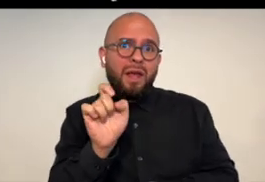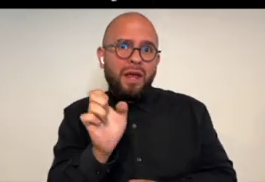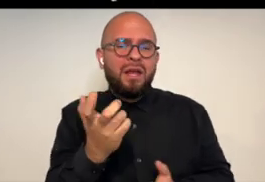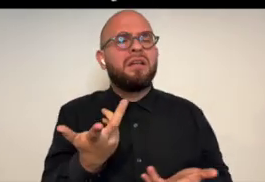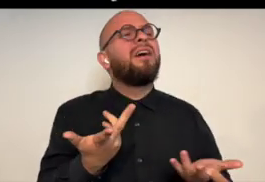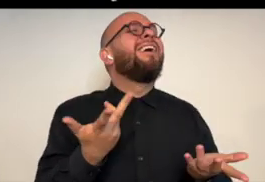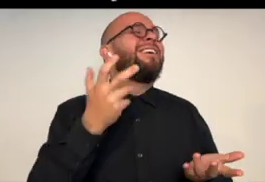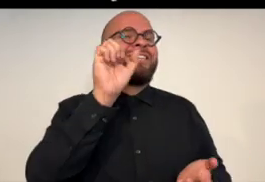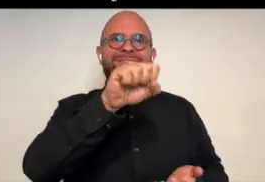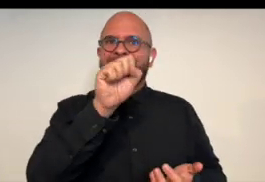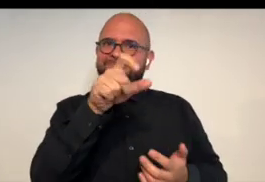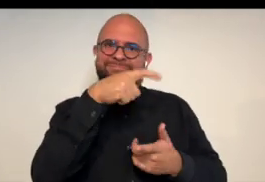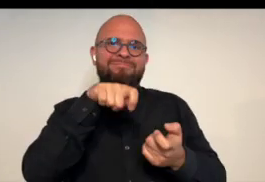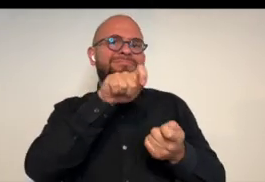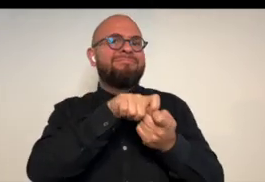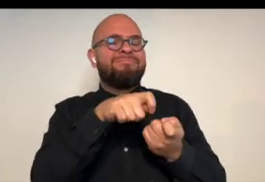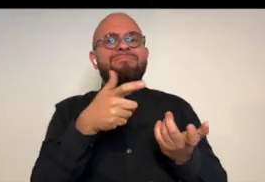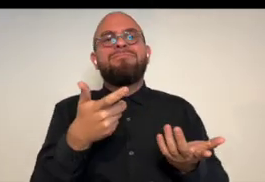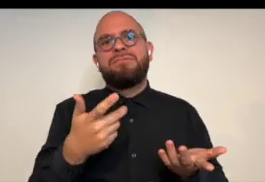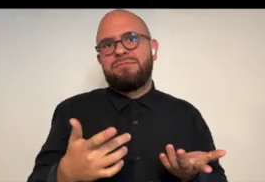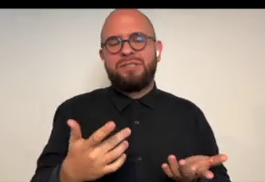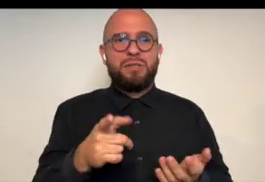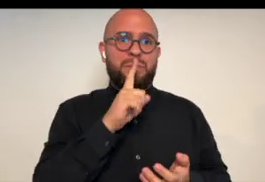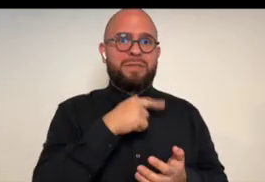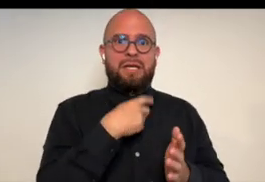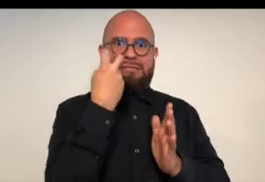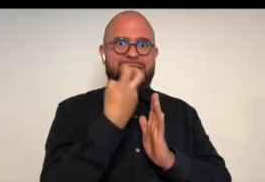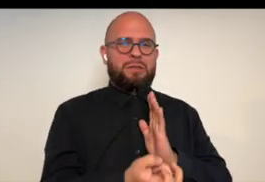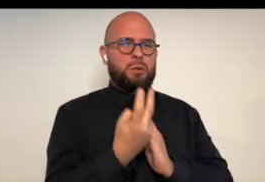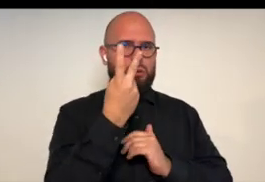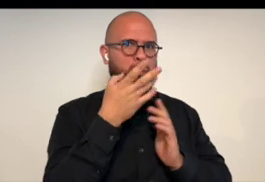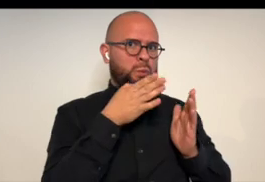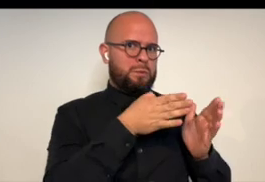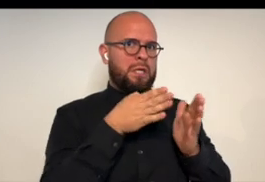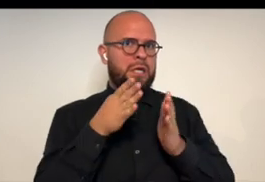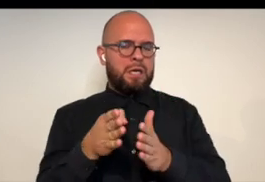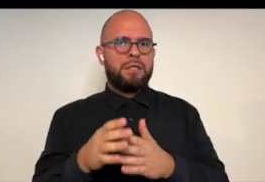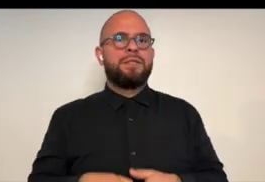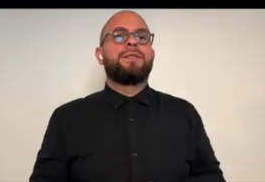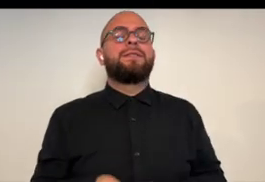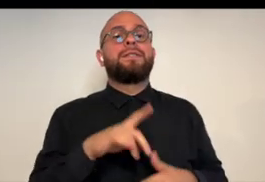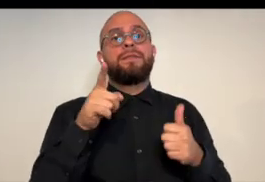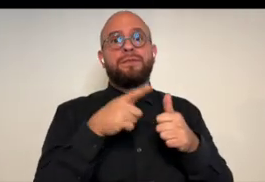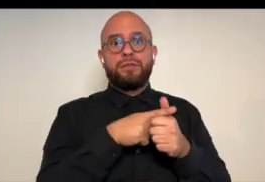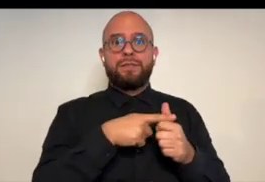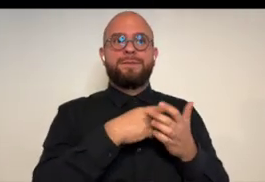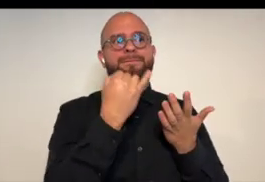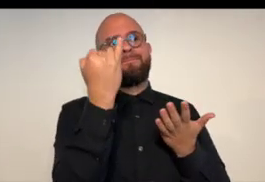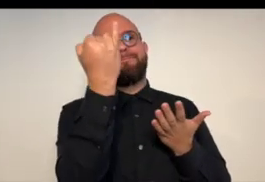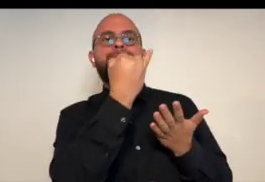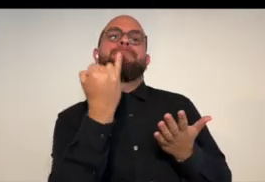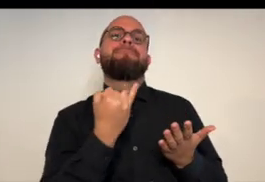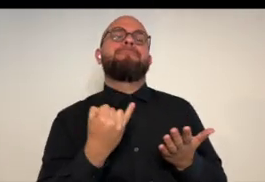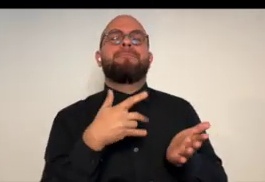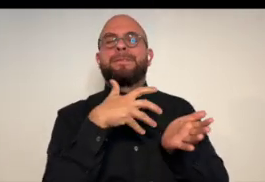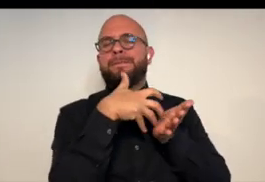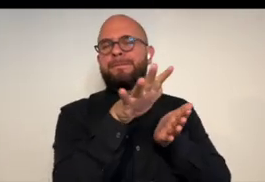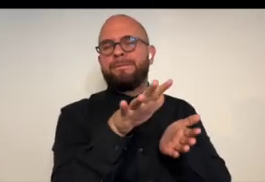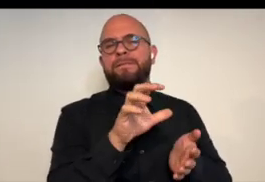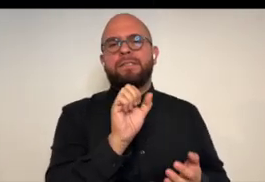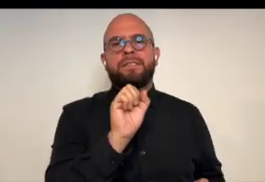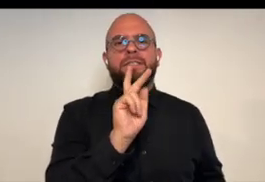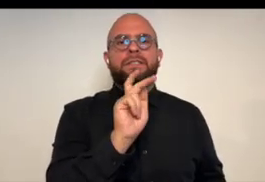exactly so that's so my process was is um i dove in like in two different ways so i i